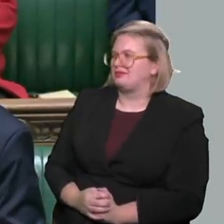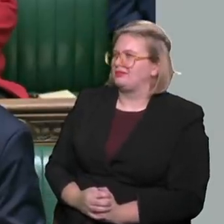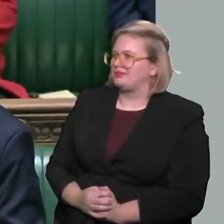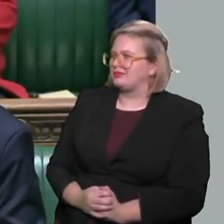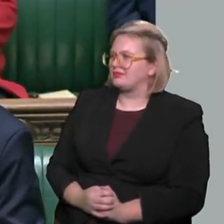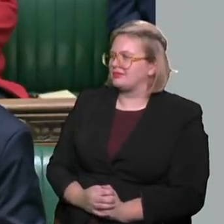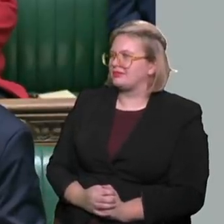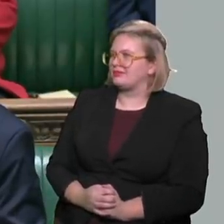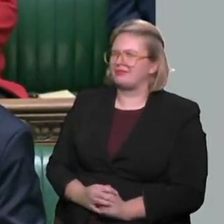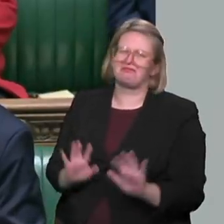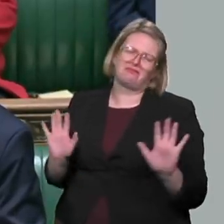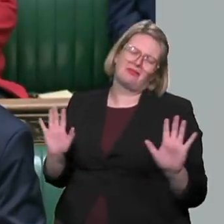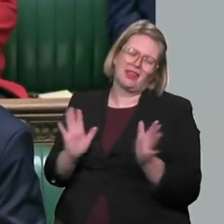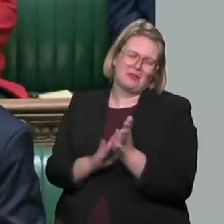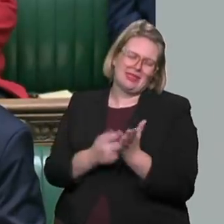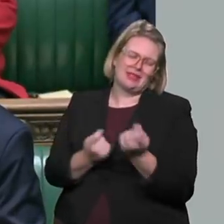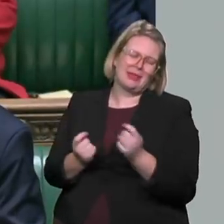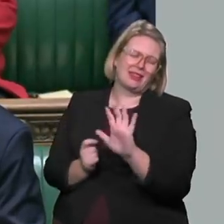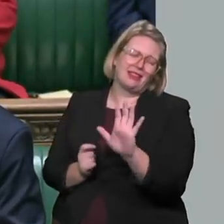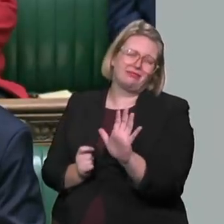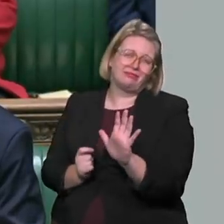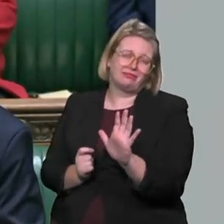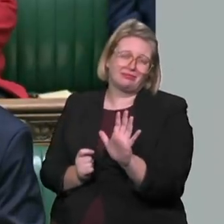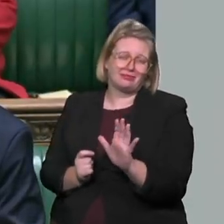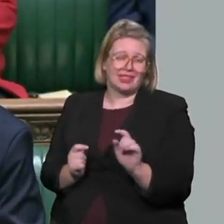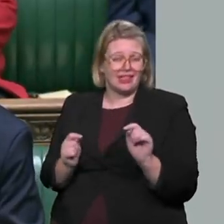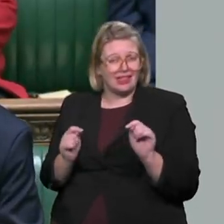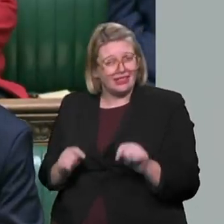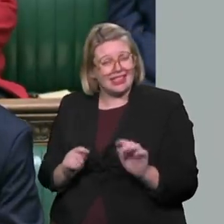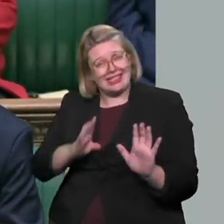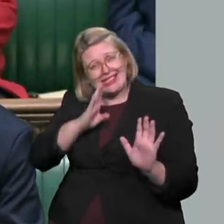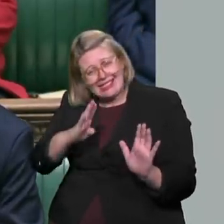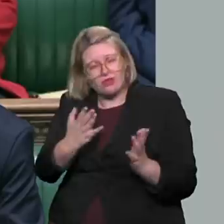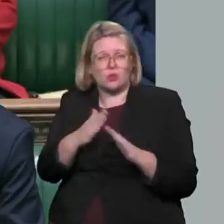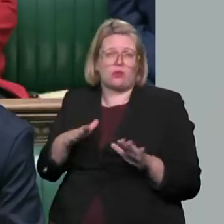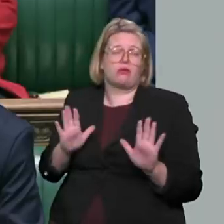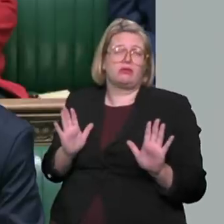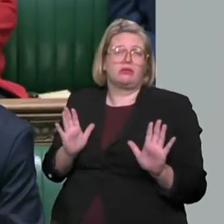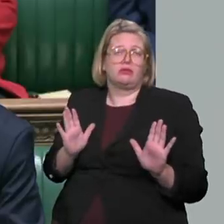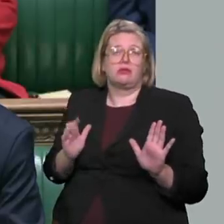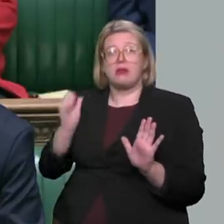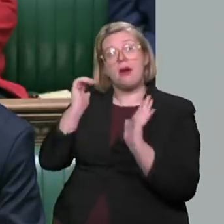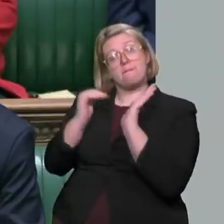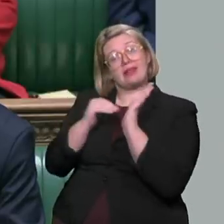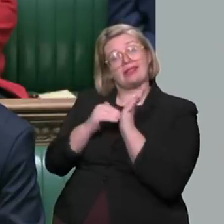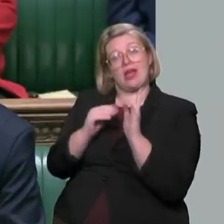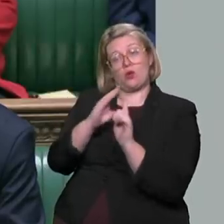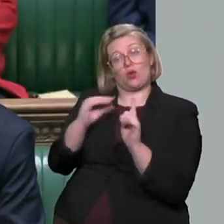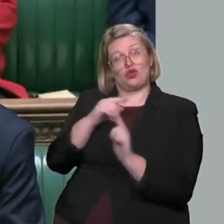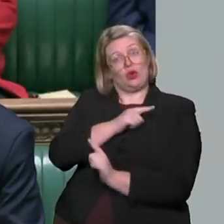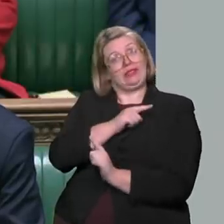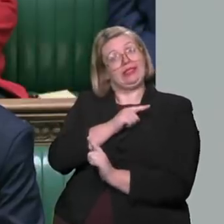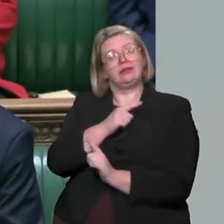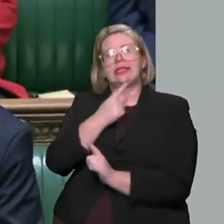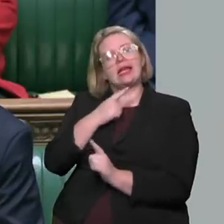Either we take this seriously, and I am taking my lead from those on the opposite benches on Monday, and what they were saying about the need to